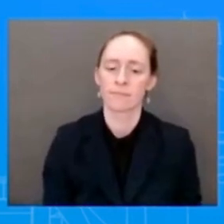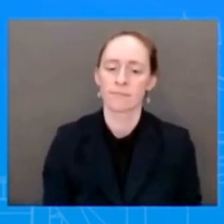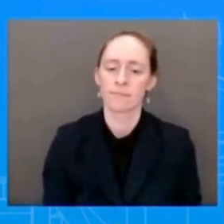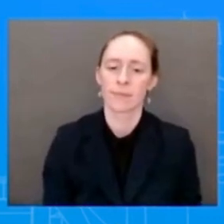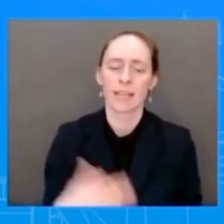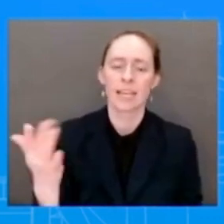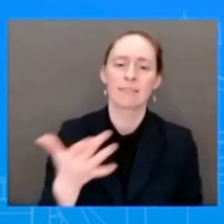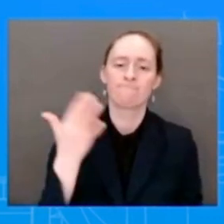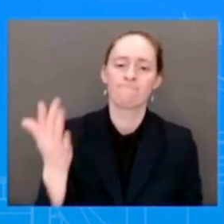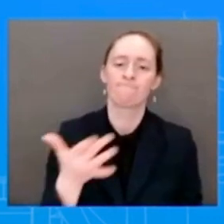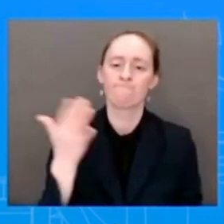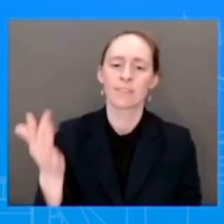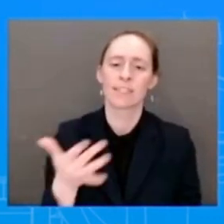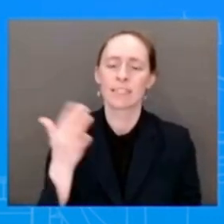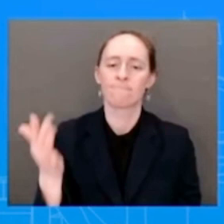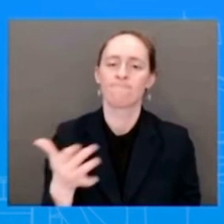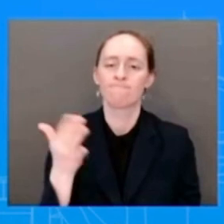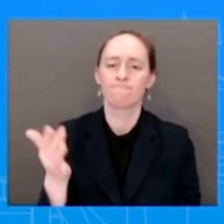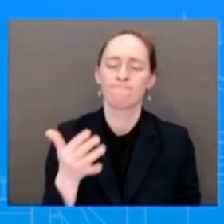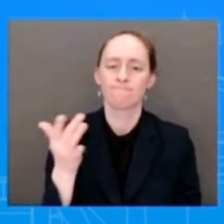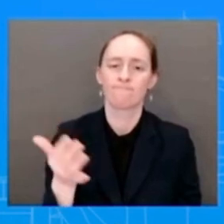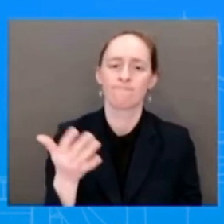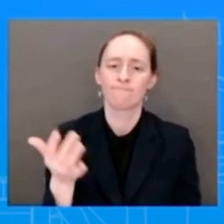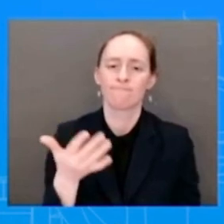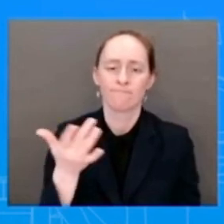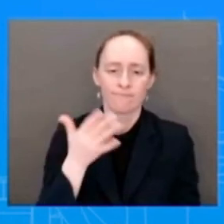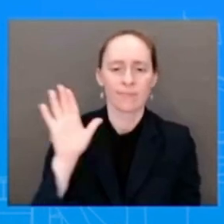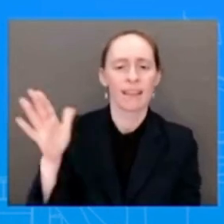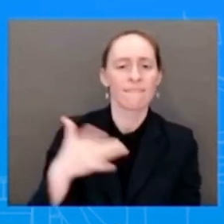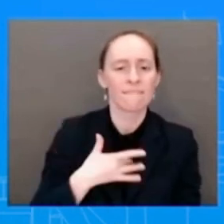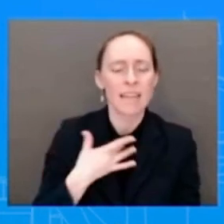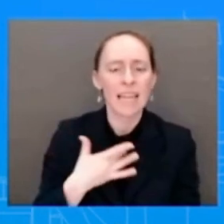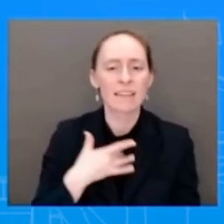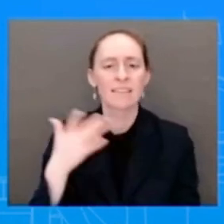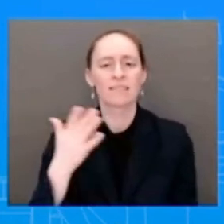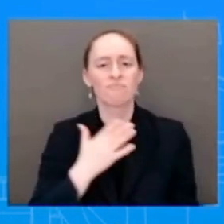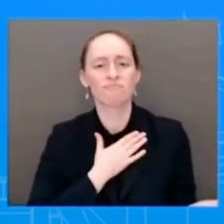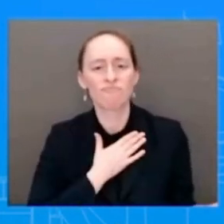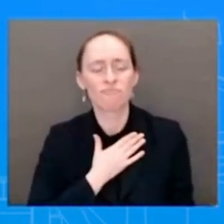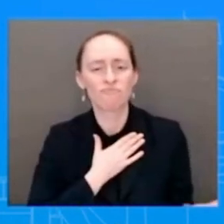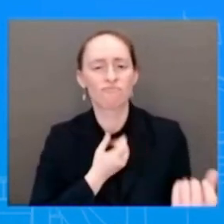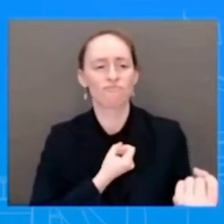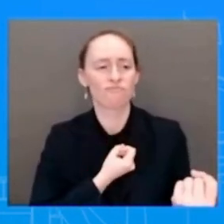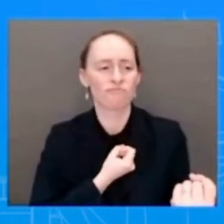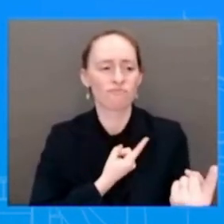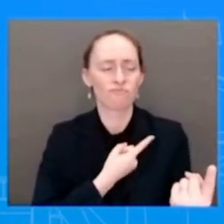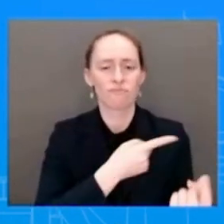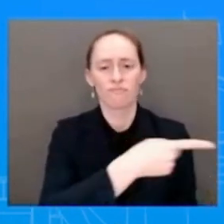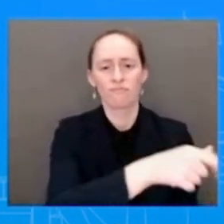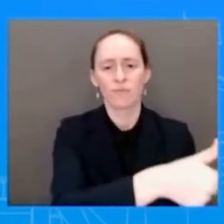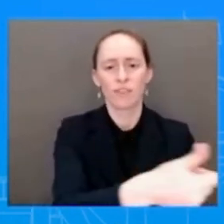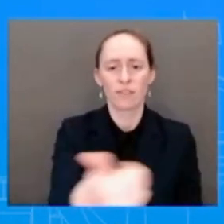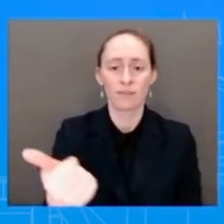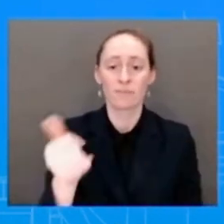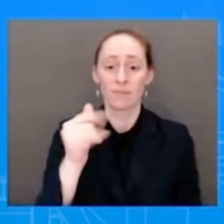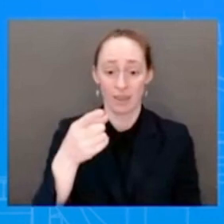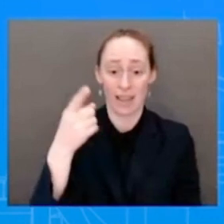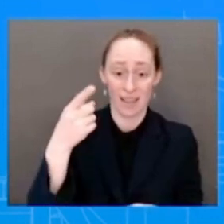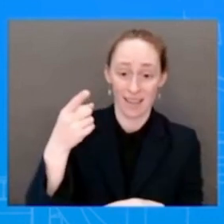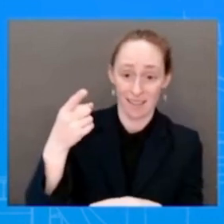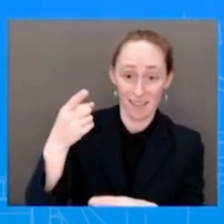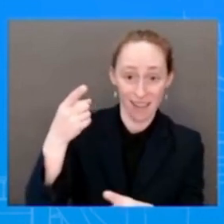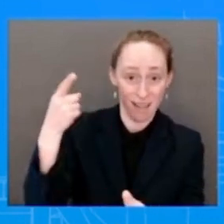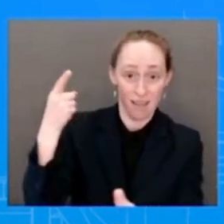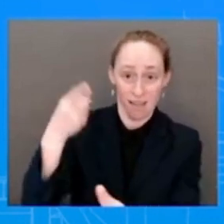compassion for others. And so I would not, again, you named one family. The President has been clearly